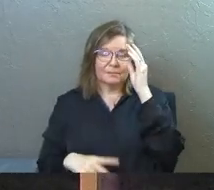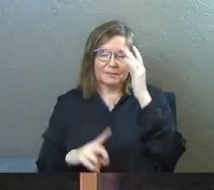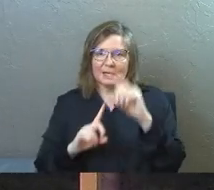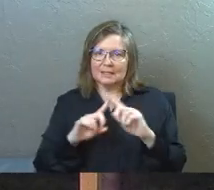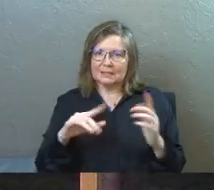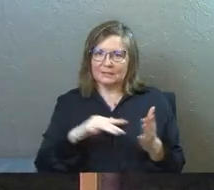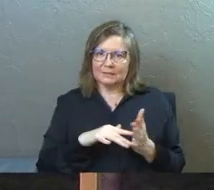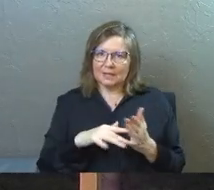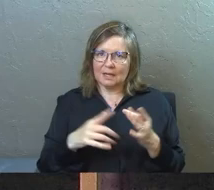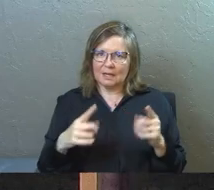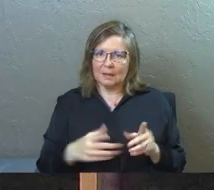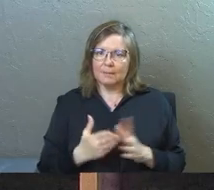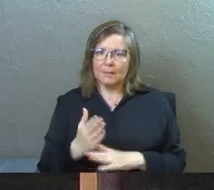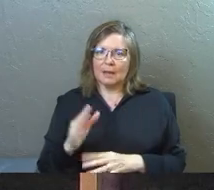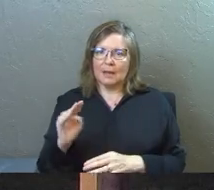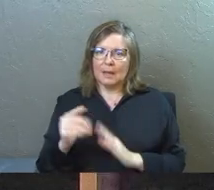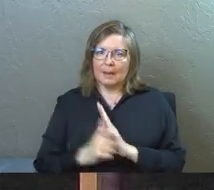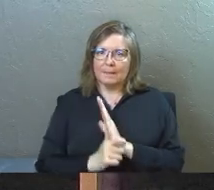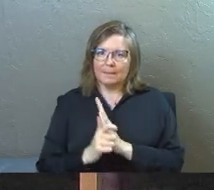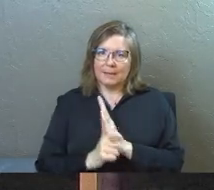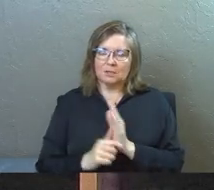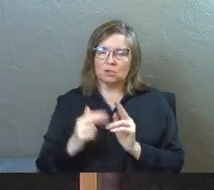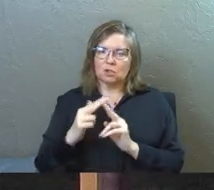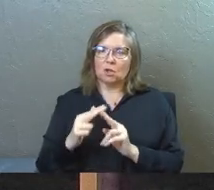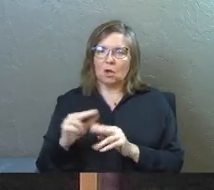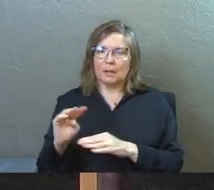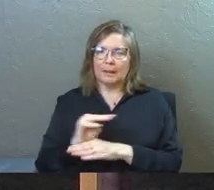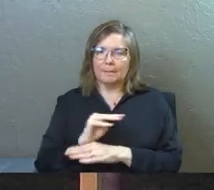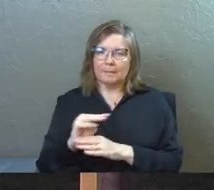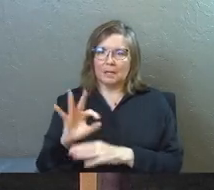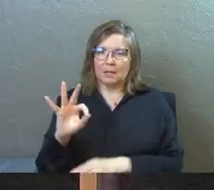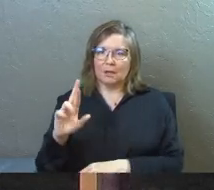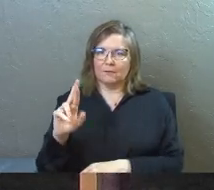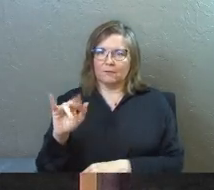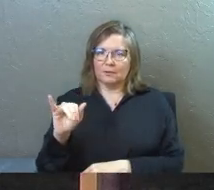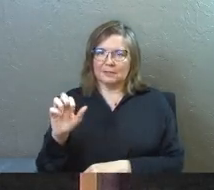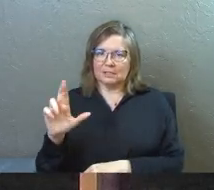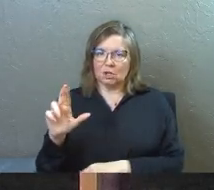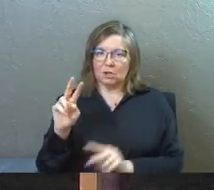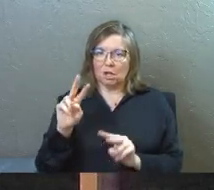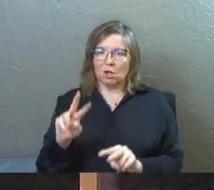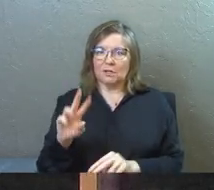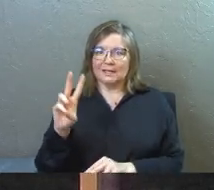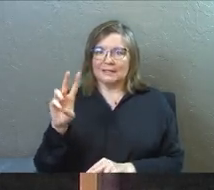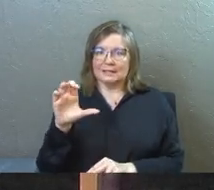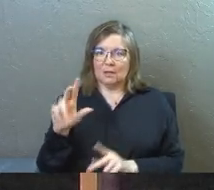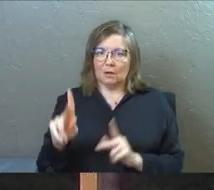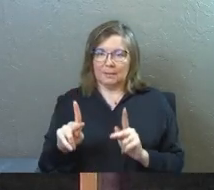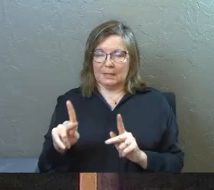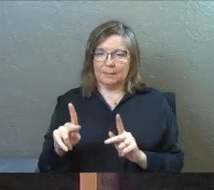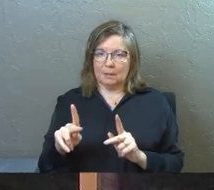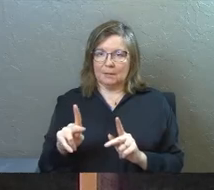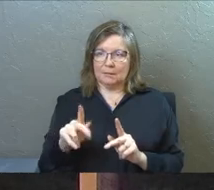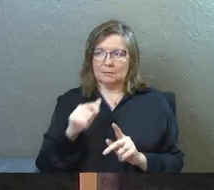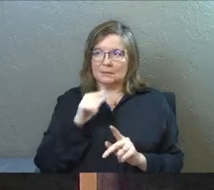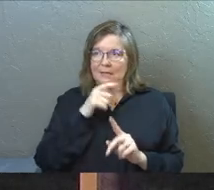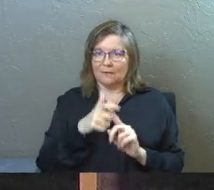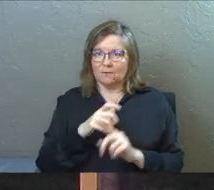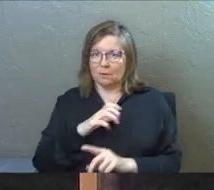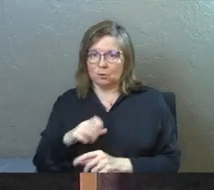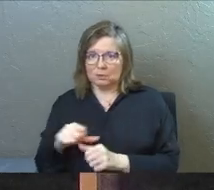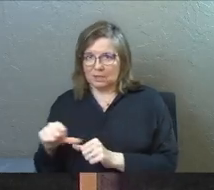A different study done by a magazine called Mission Frontiers. They looked at 600 people who had chosen Jesus not from